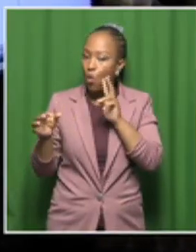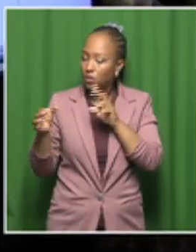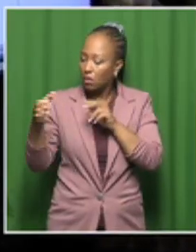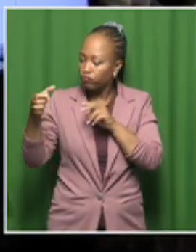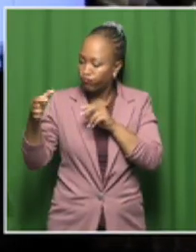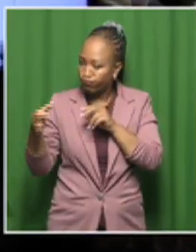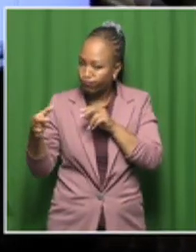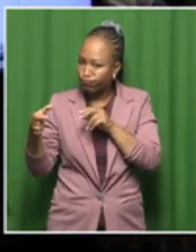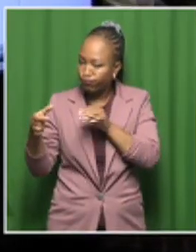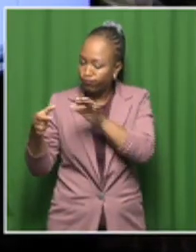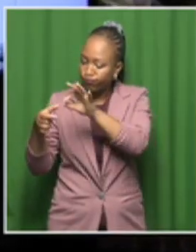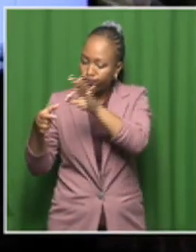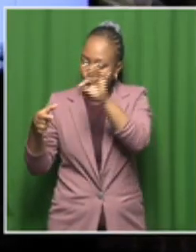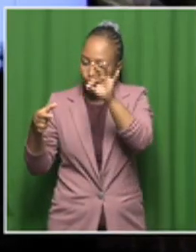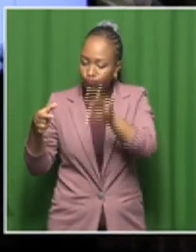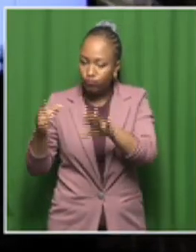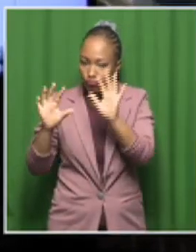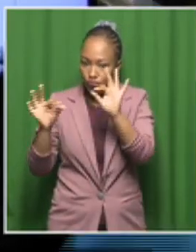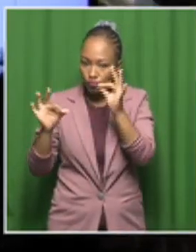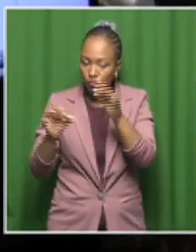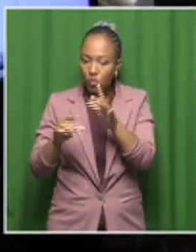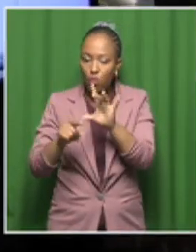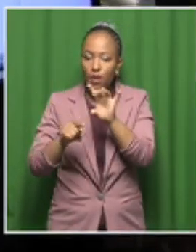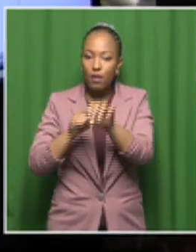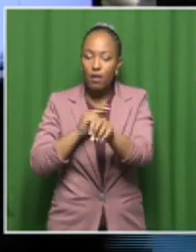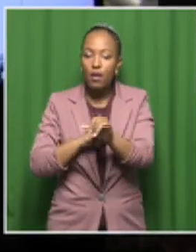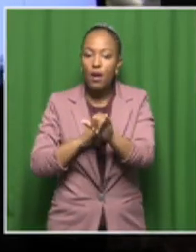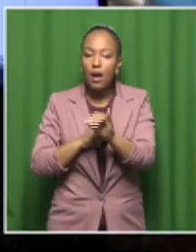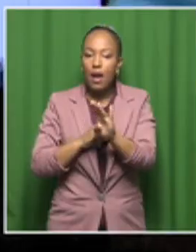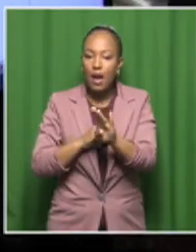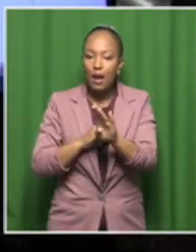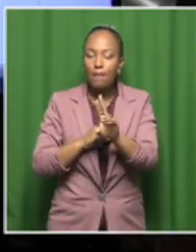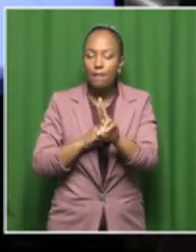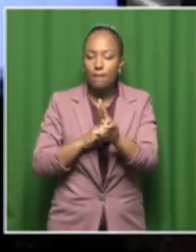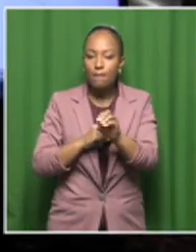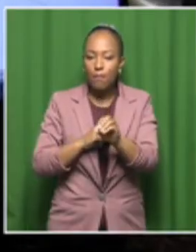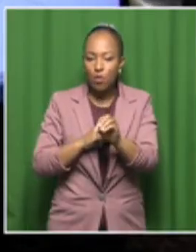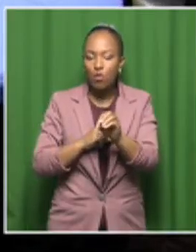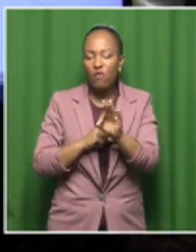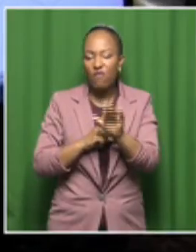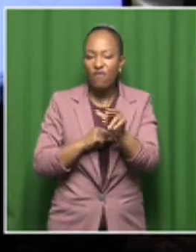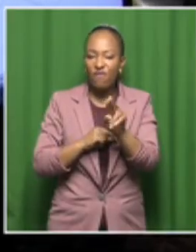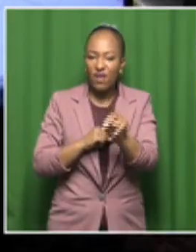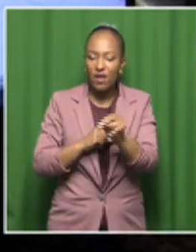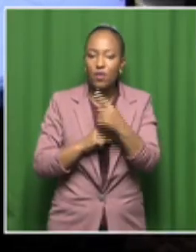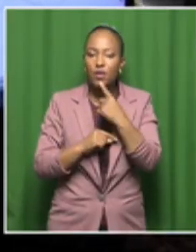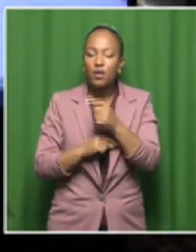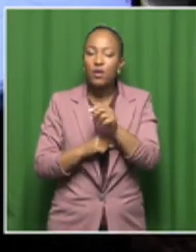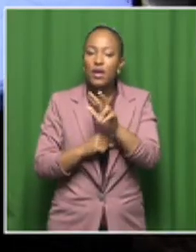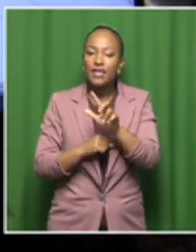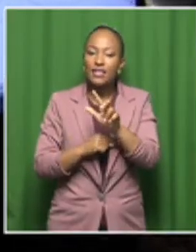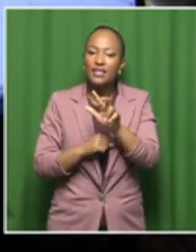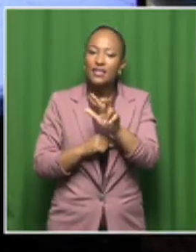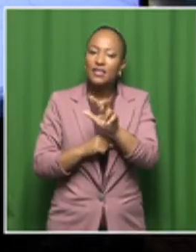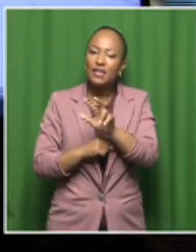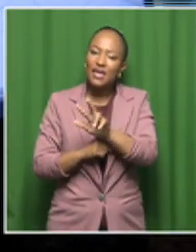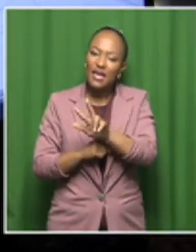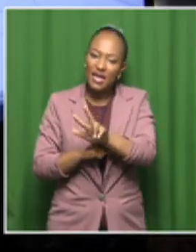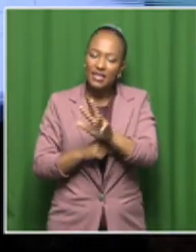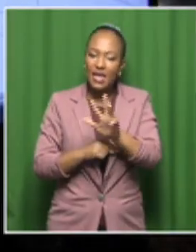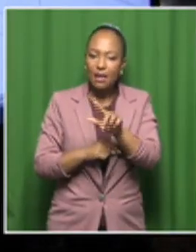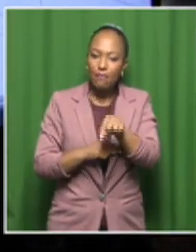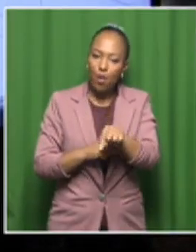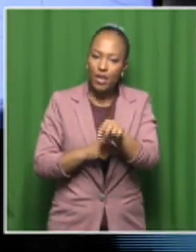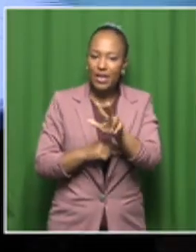detected ibuprofen, and then the instrument showed that we have 89.8% assurance